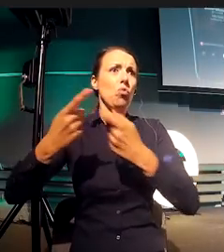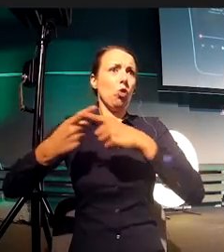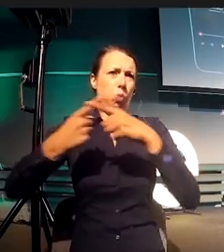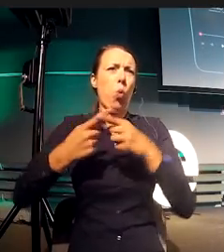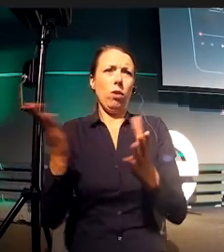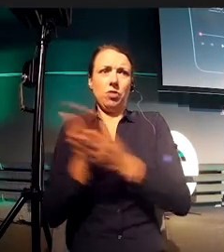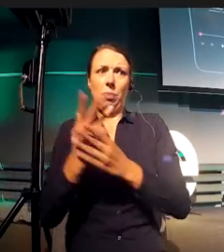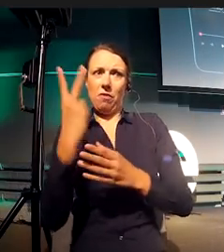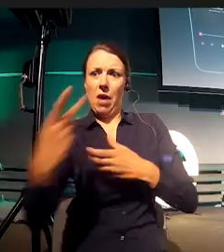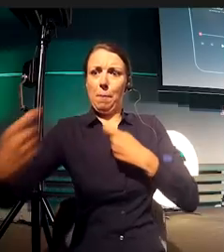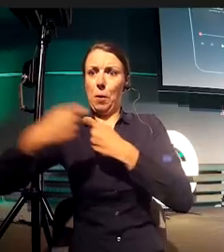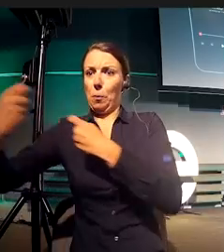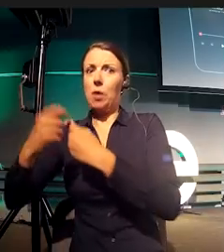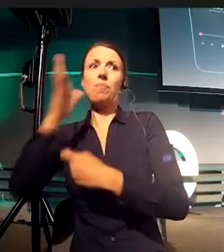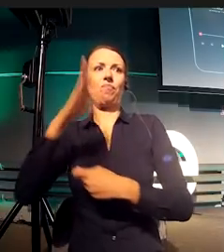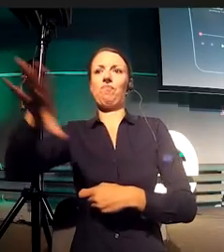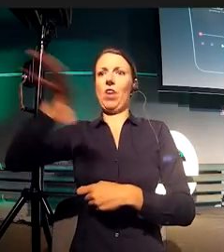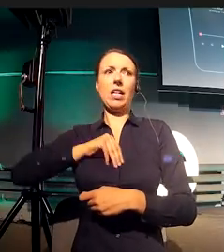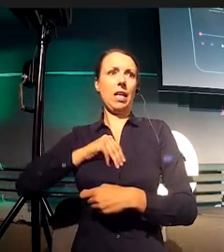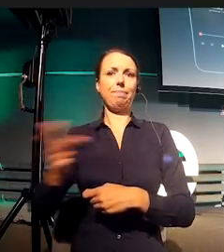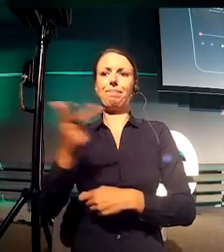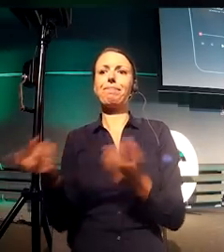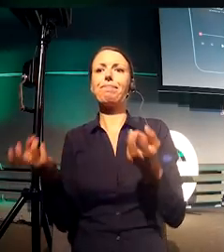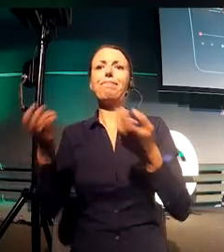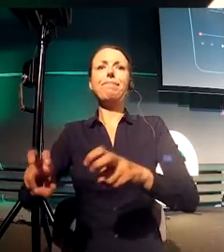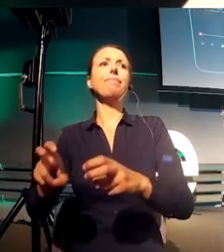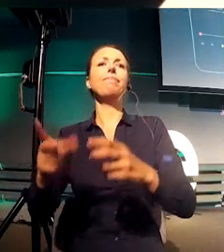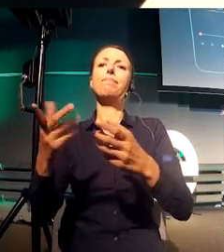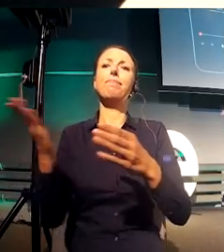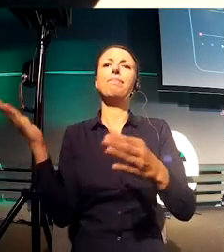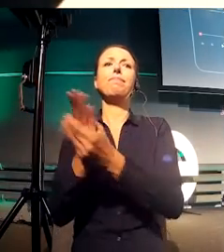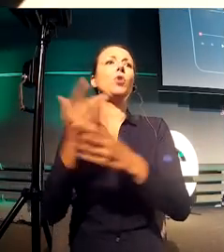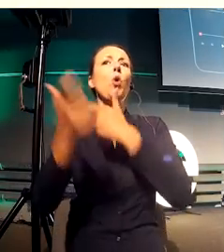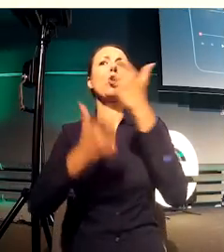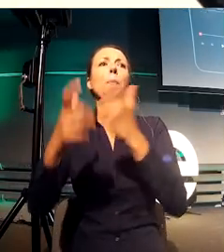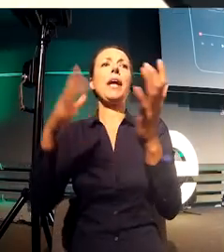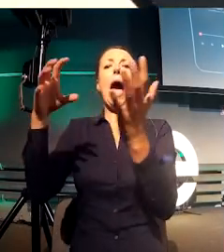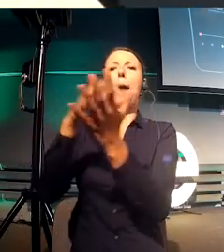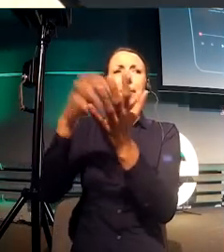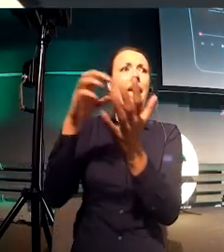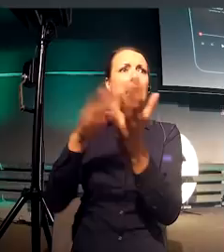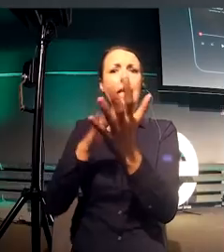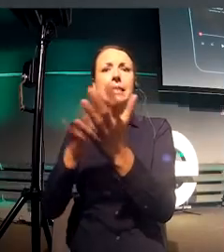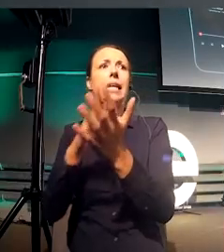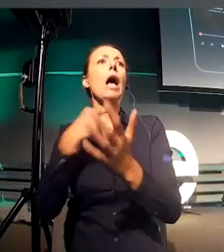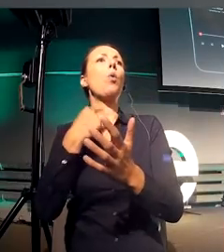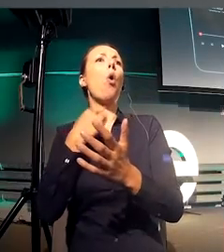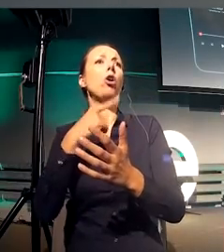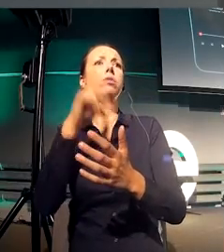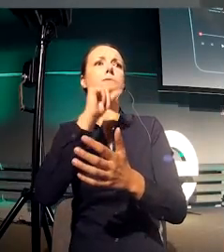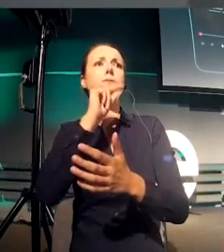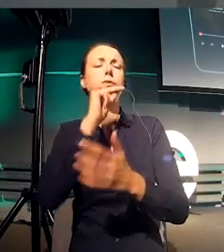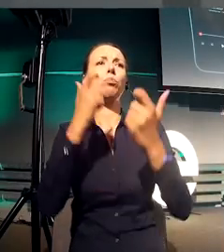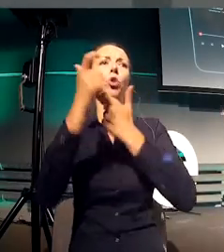application. And the idea was that everything was transcribed. You can search your calls. You can look for a specific call you spoke about